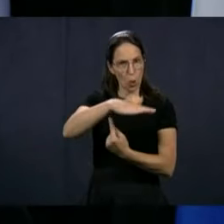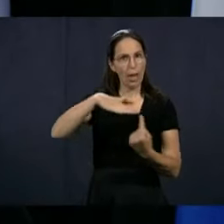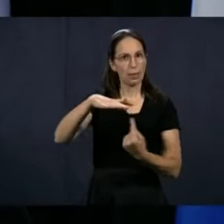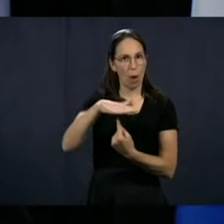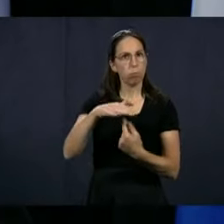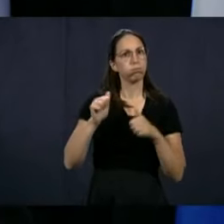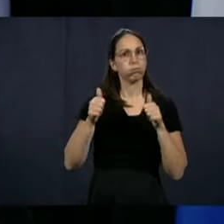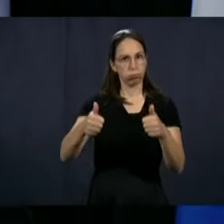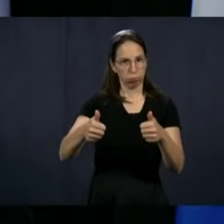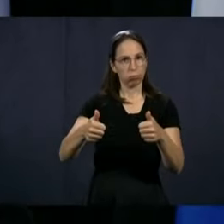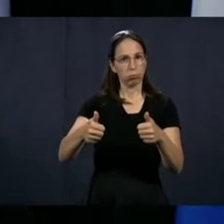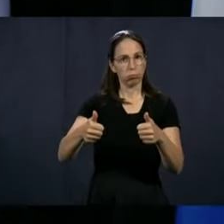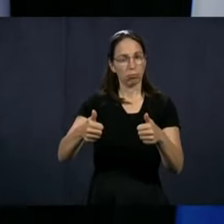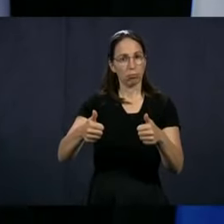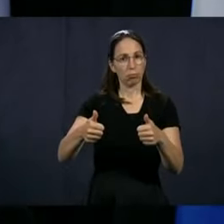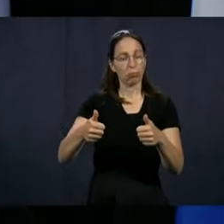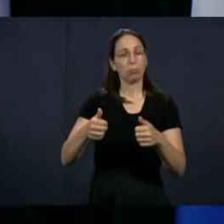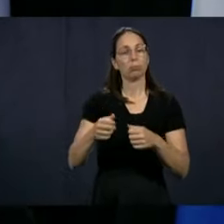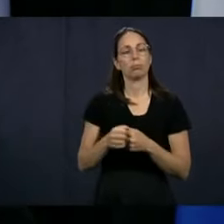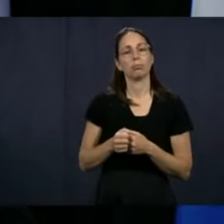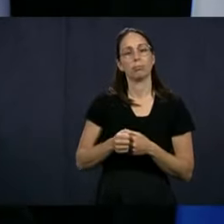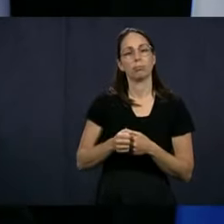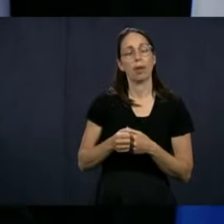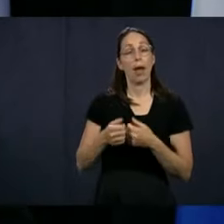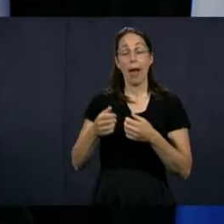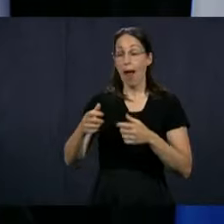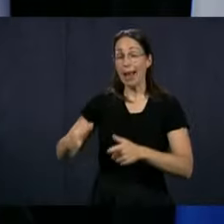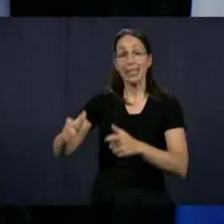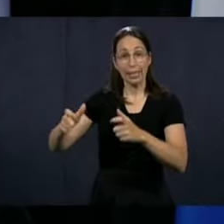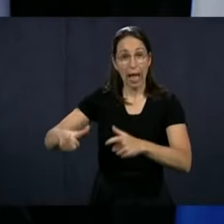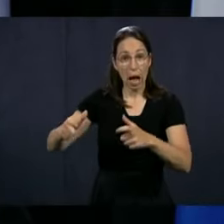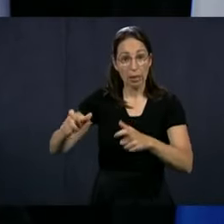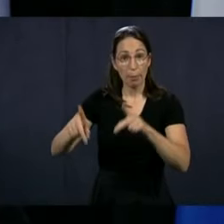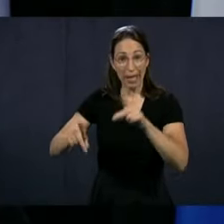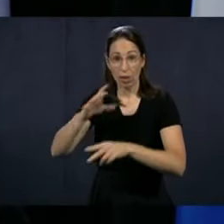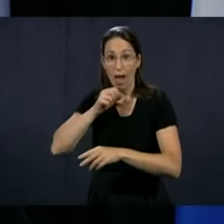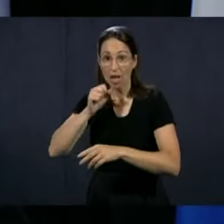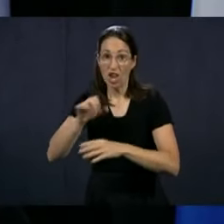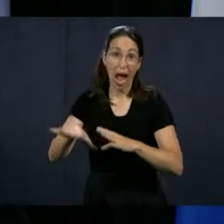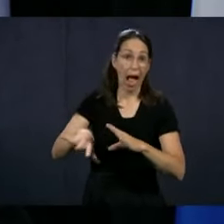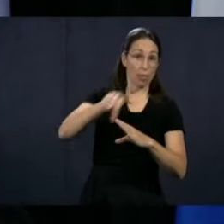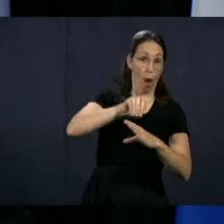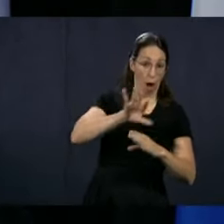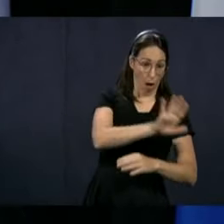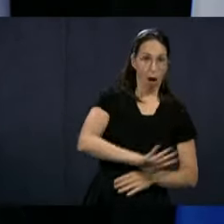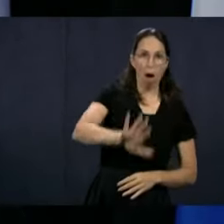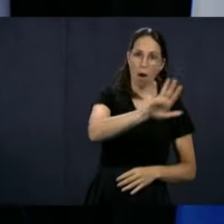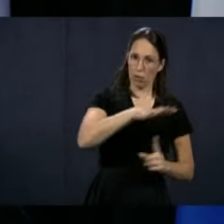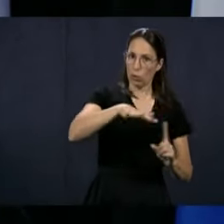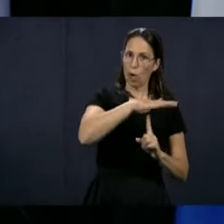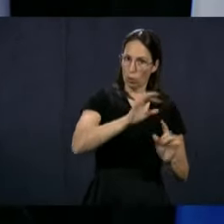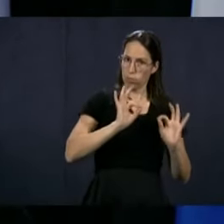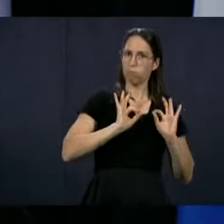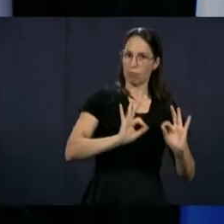as significant. So, the situation is going well outside of residences for the elderly.